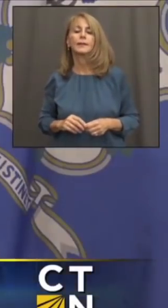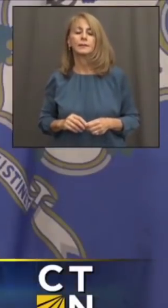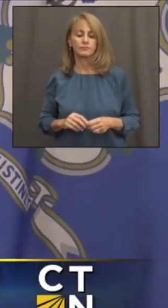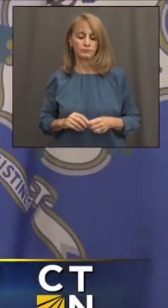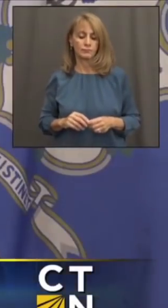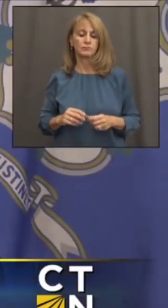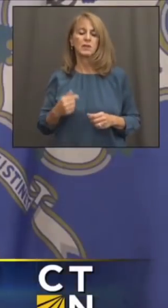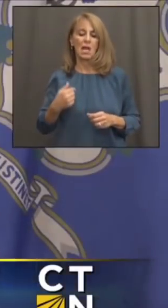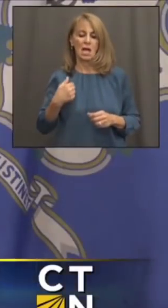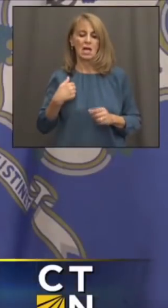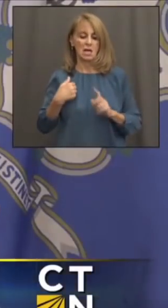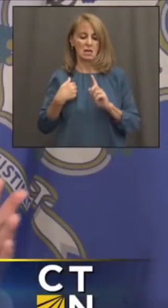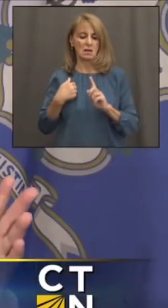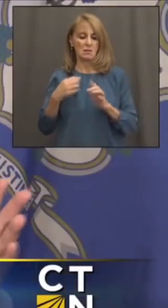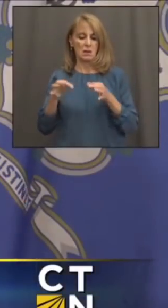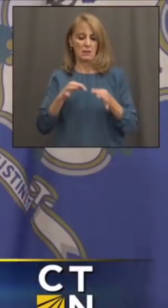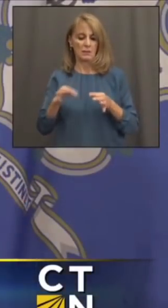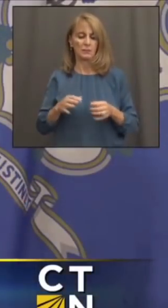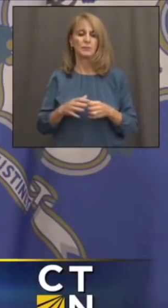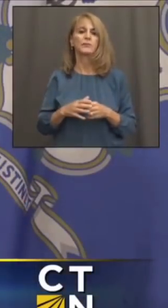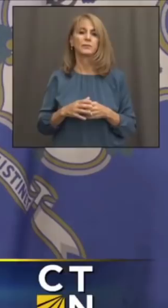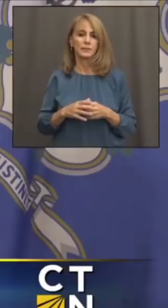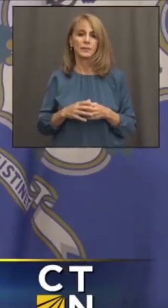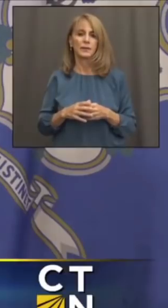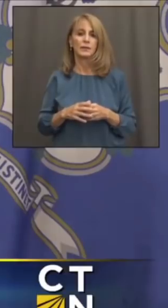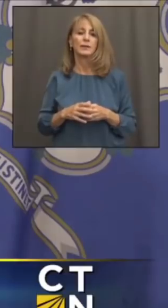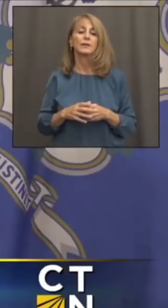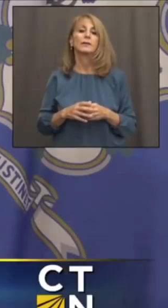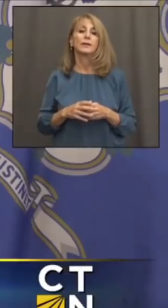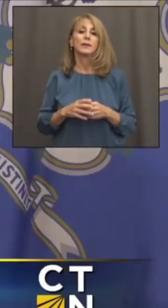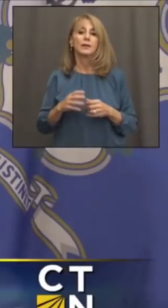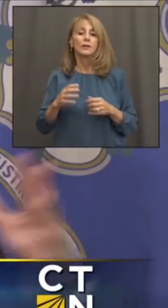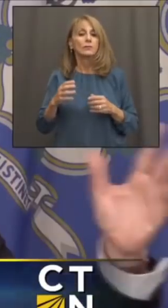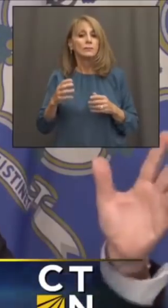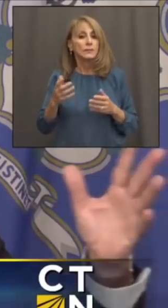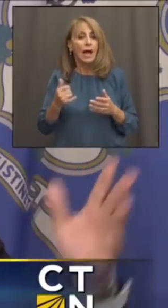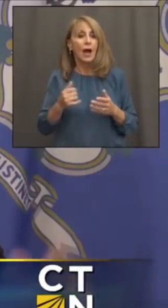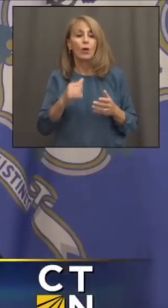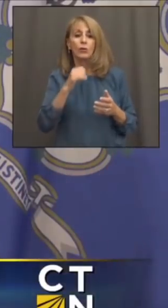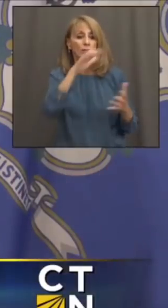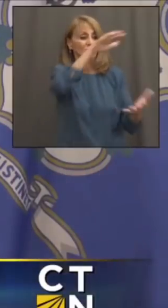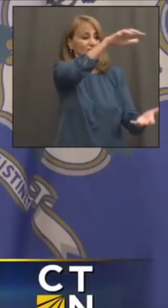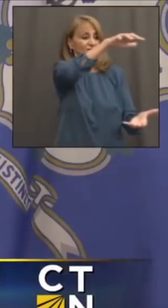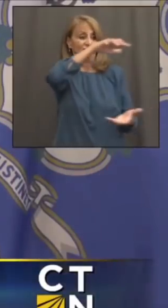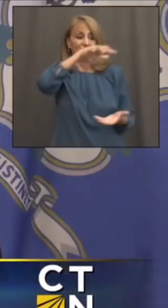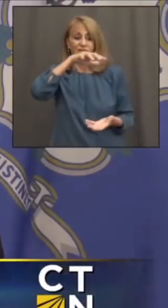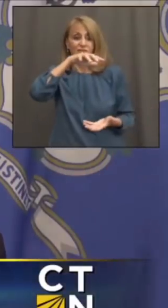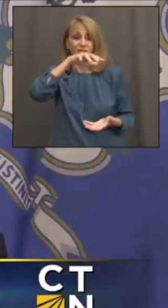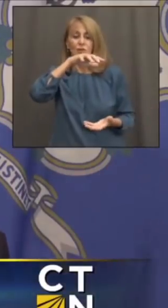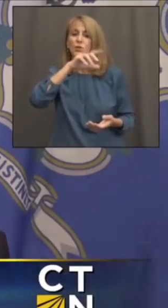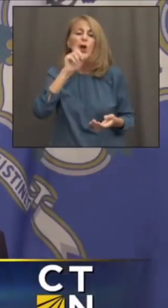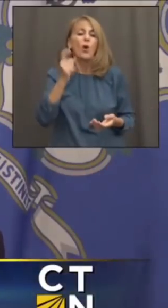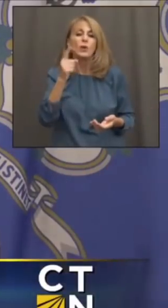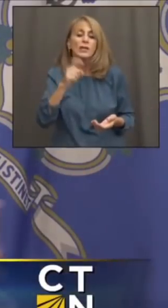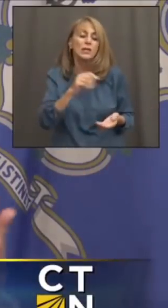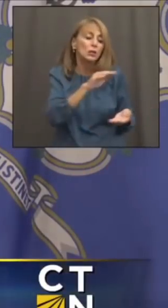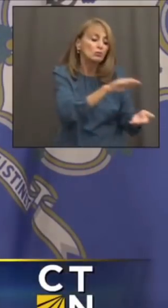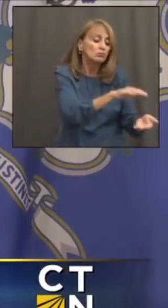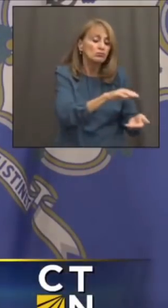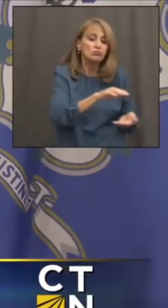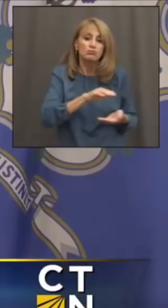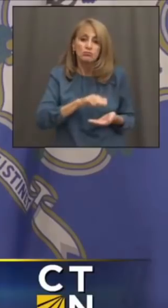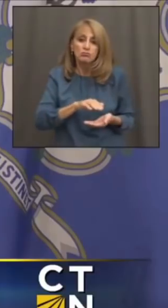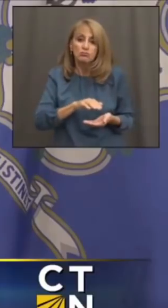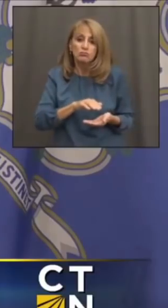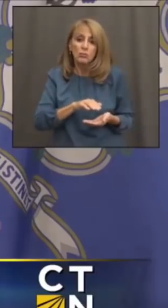Josh. You're right. As we go to smaller and smaller segments, not the big mass vaccination centers, you know, many of the